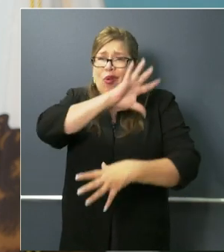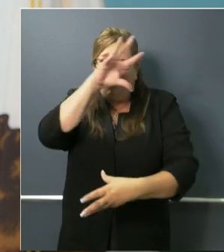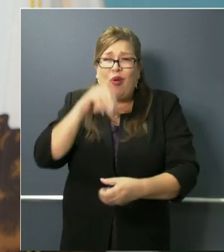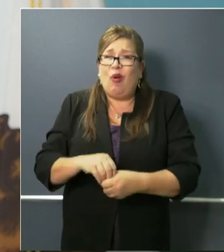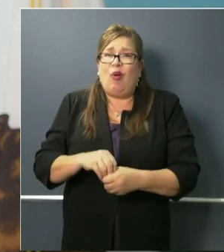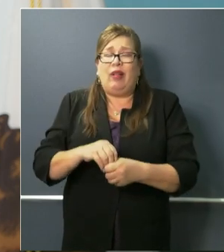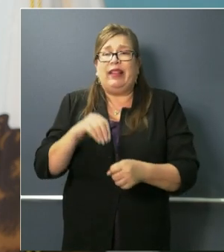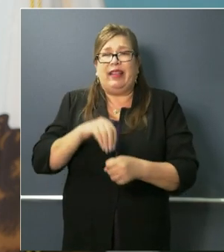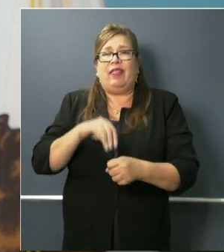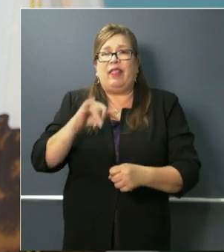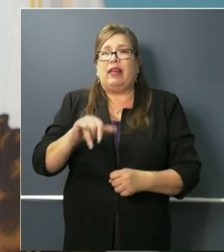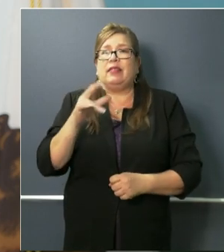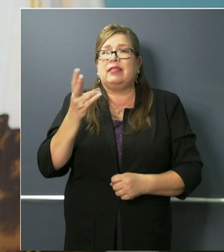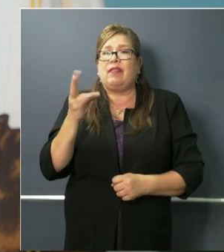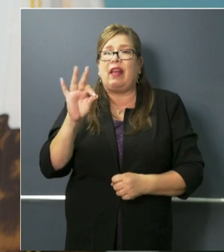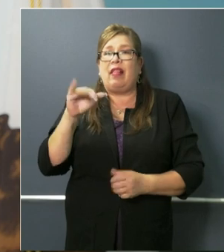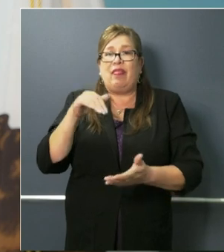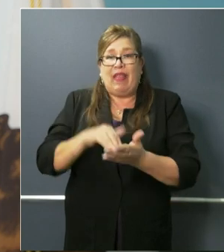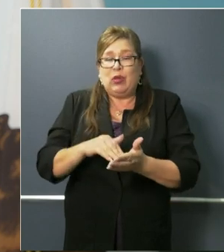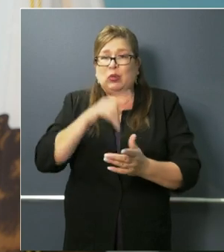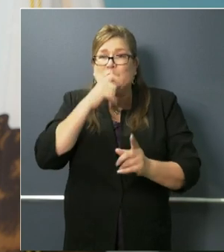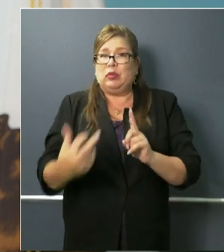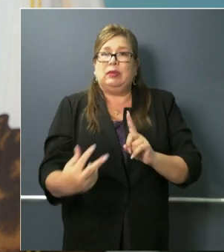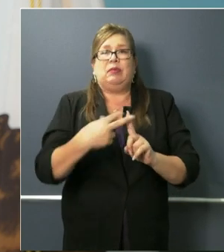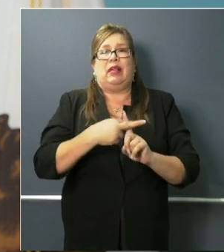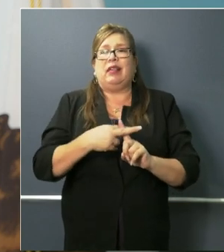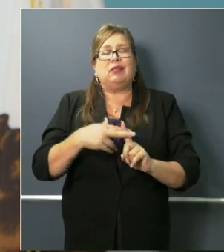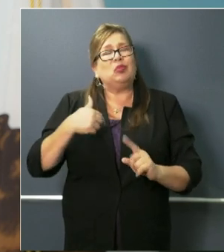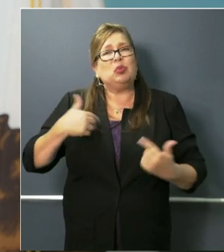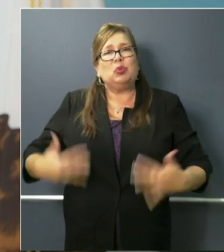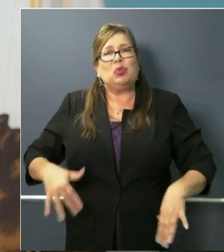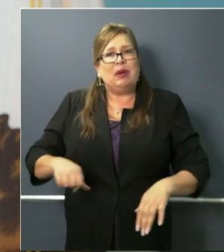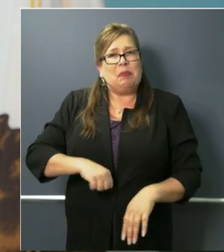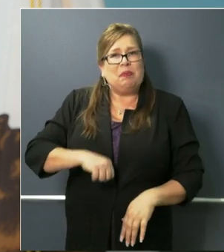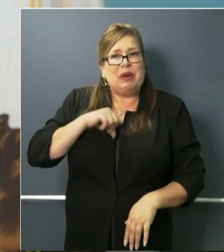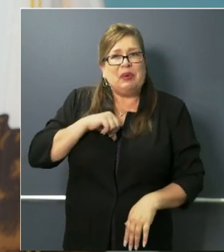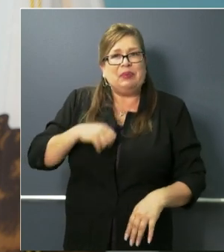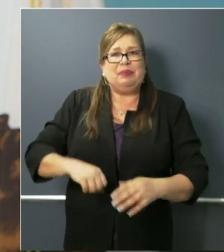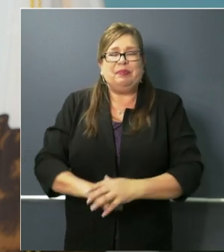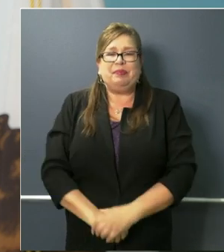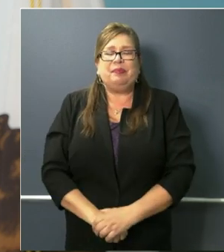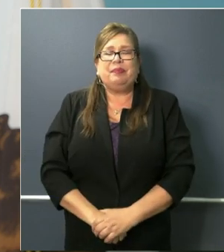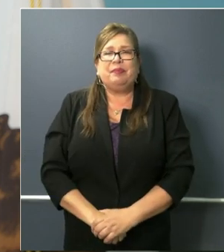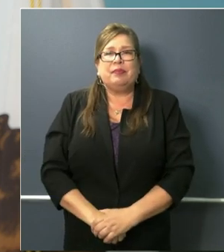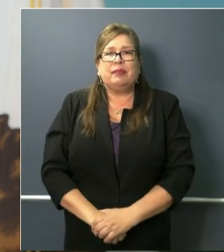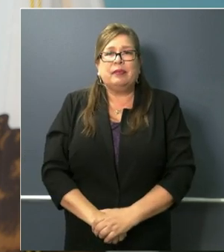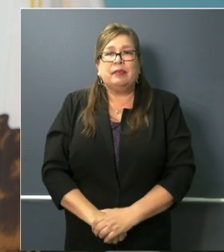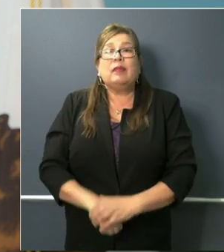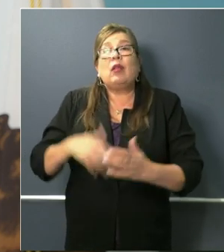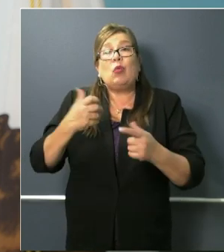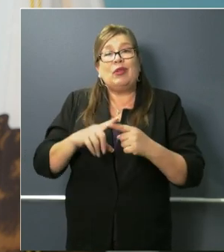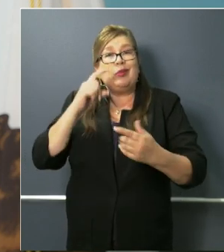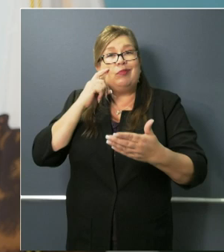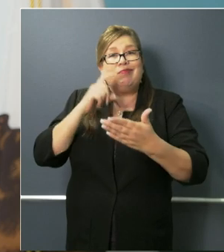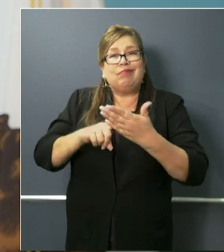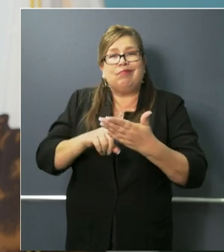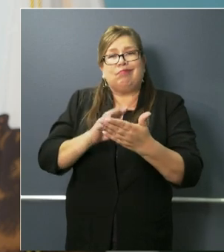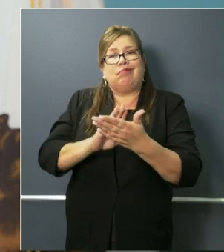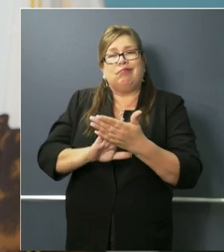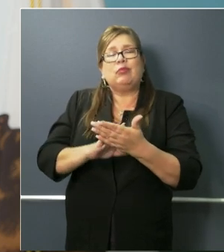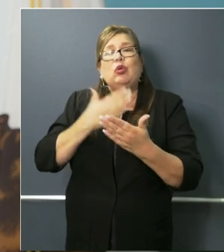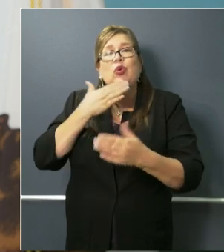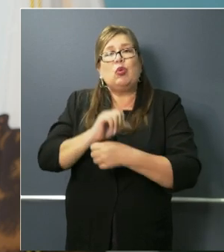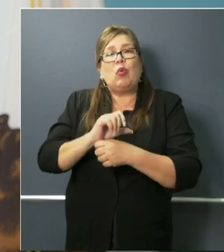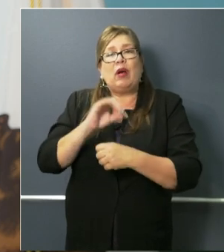79,000 number and very proudly so. I also want to just update the good work of our team, Karen Johnson and others.